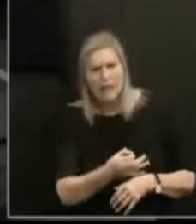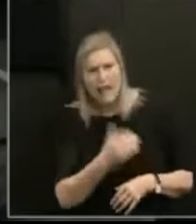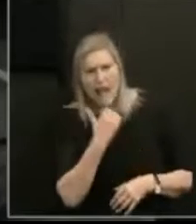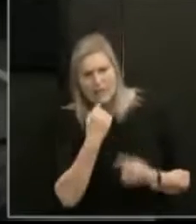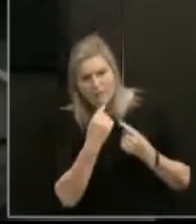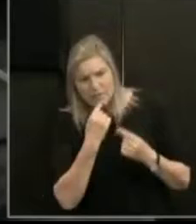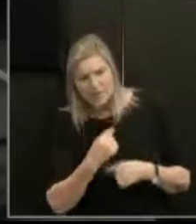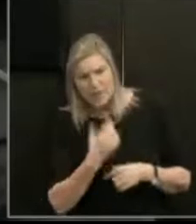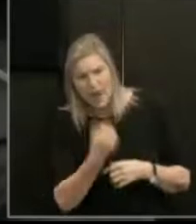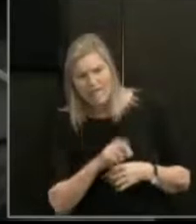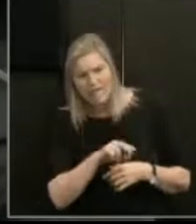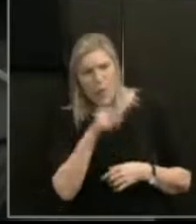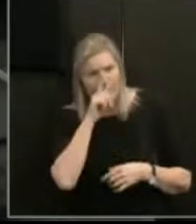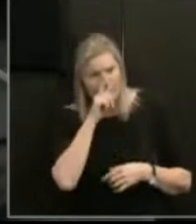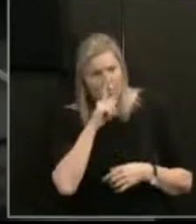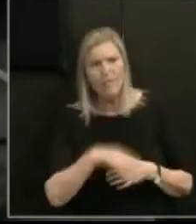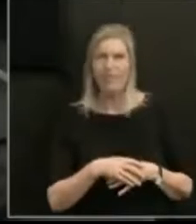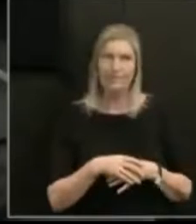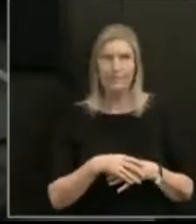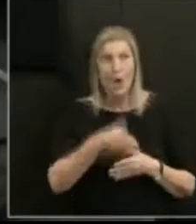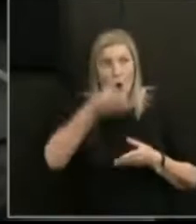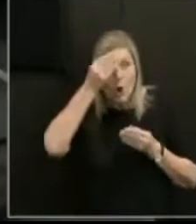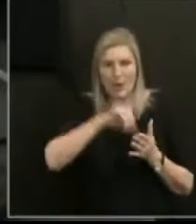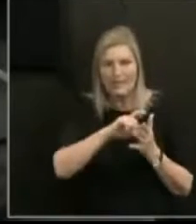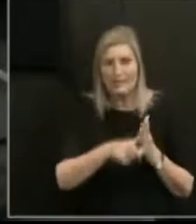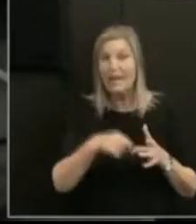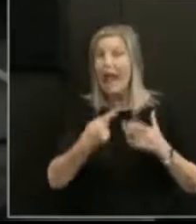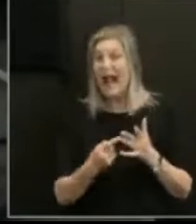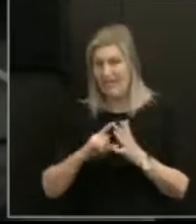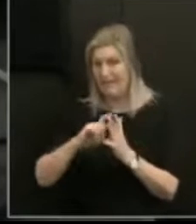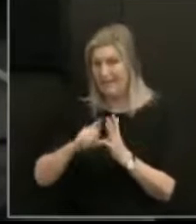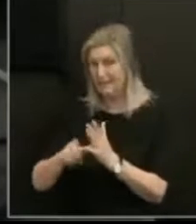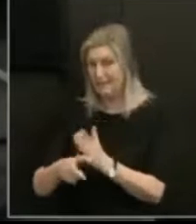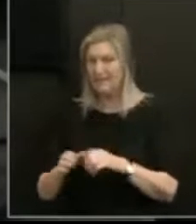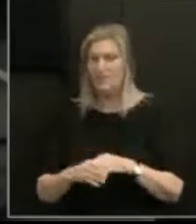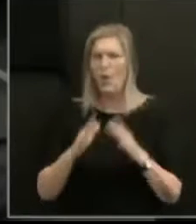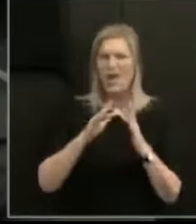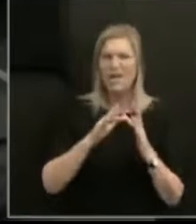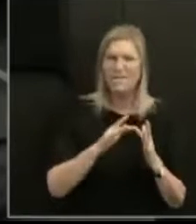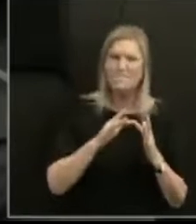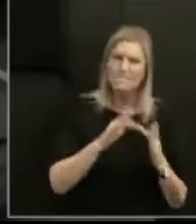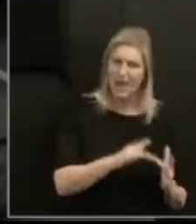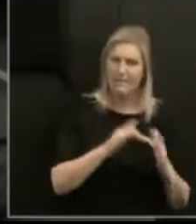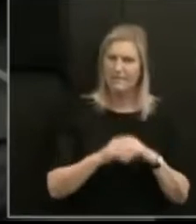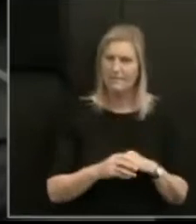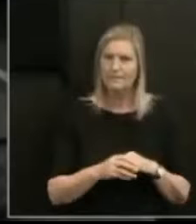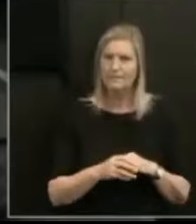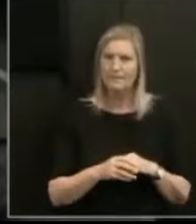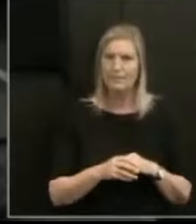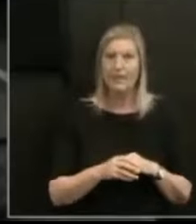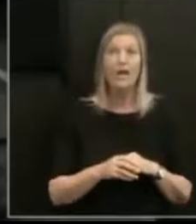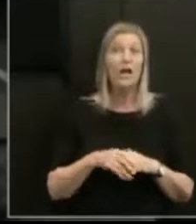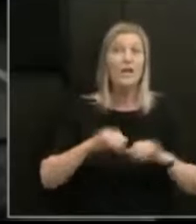and other types of impairments in state care. You have already heard from Dr Bridgette Murphan Veatch about the